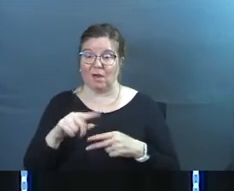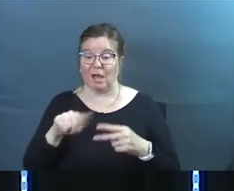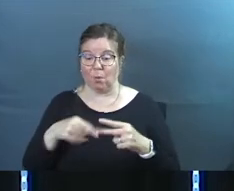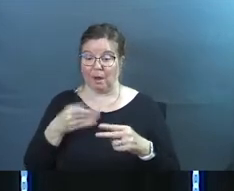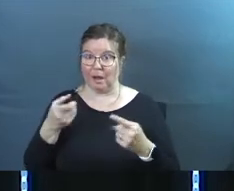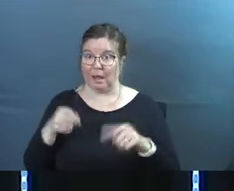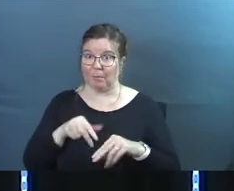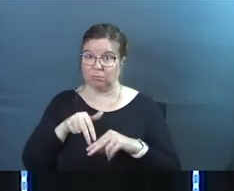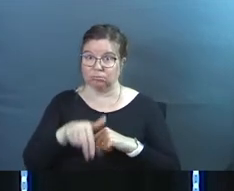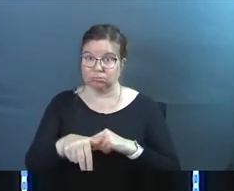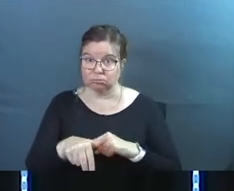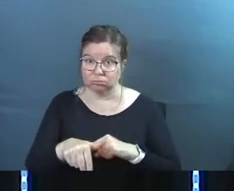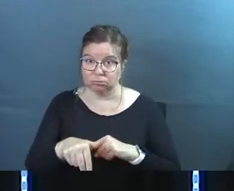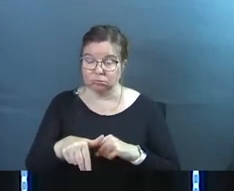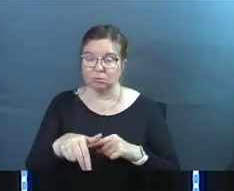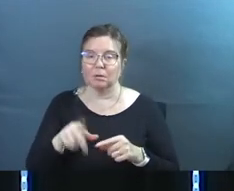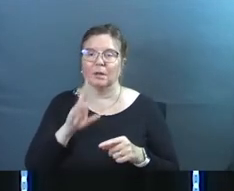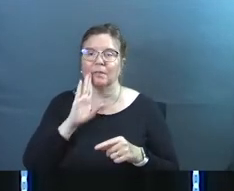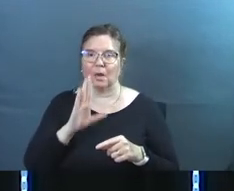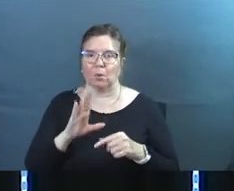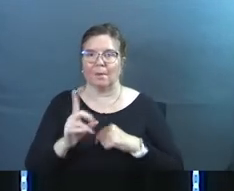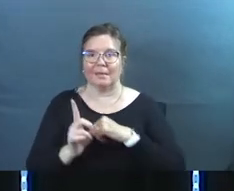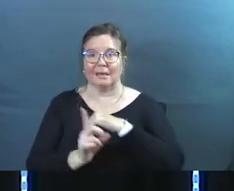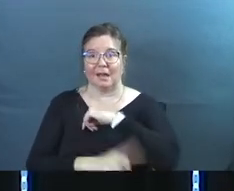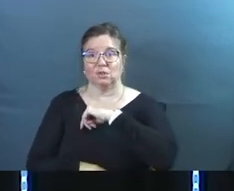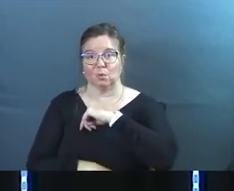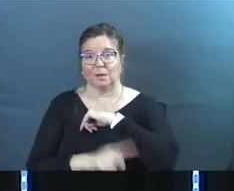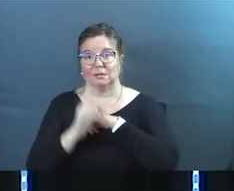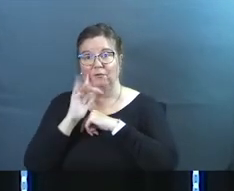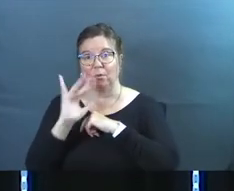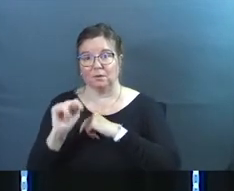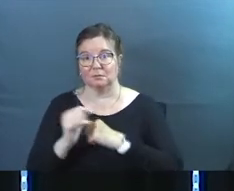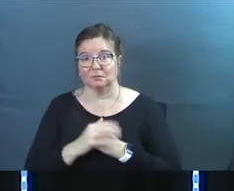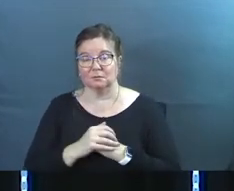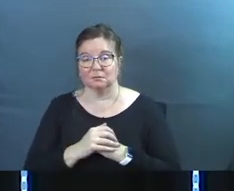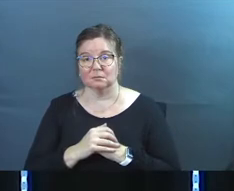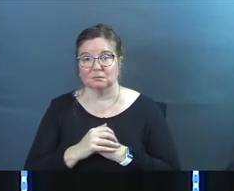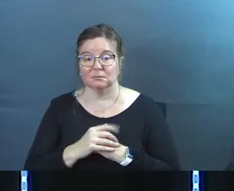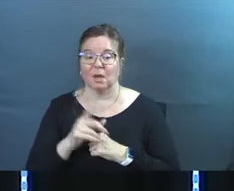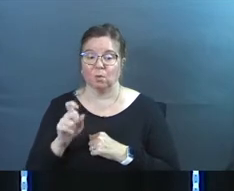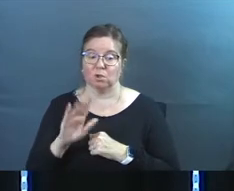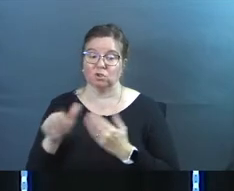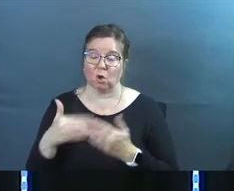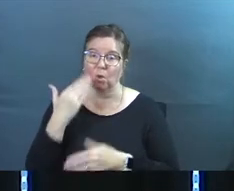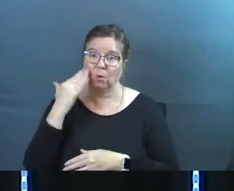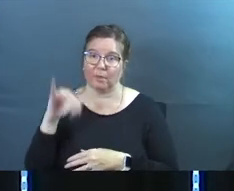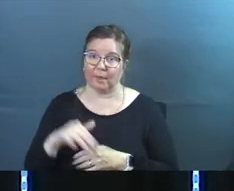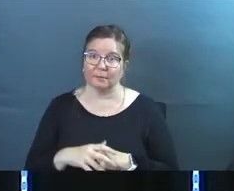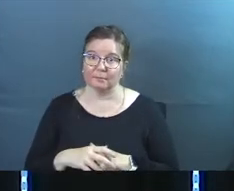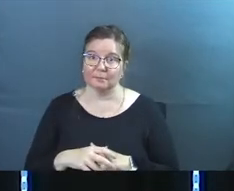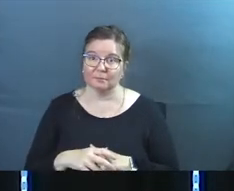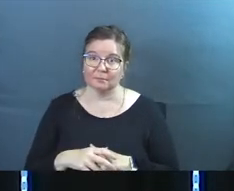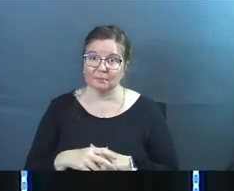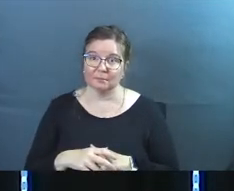and when those lines are crossed there will be consequences for it and we should all know that